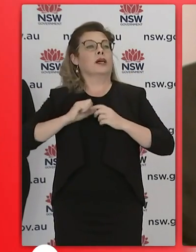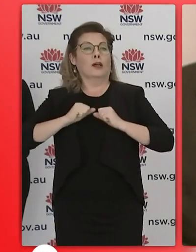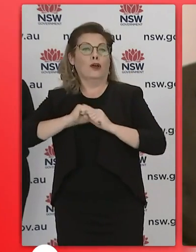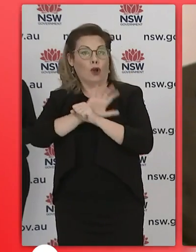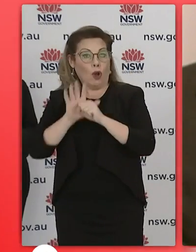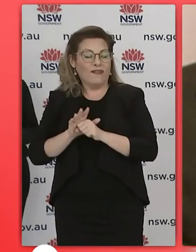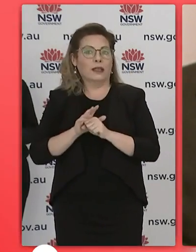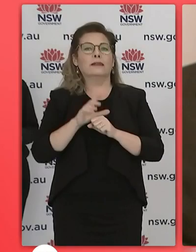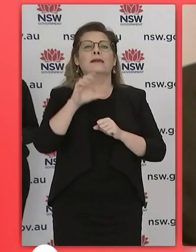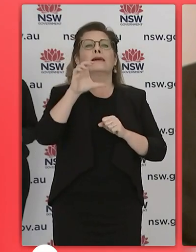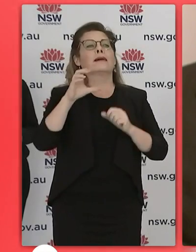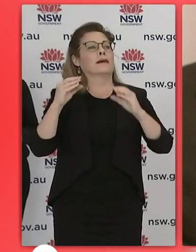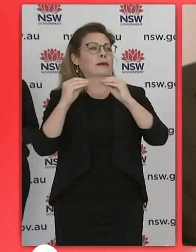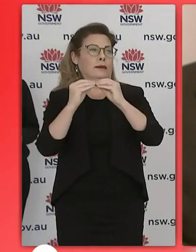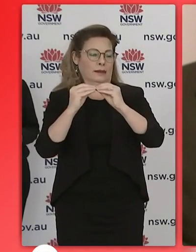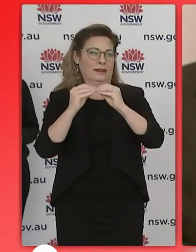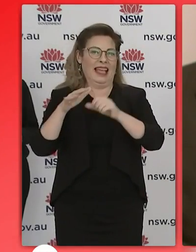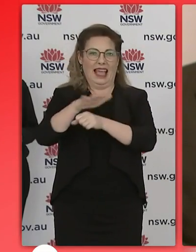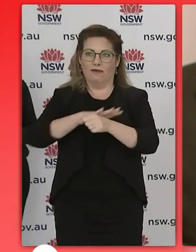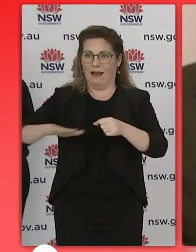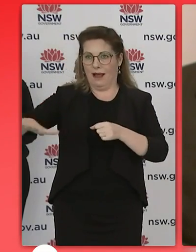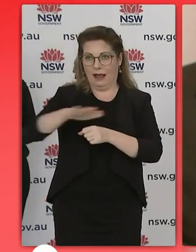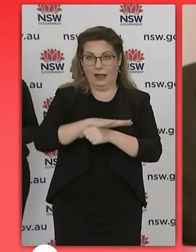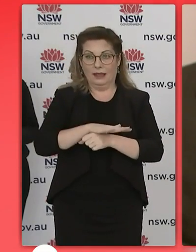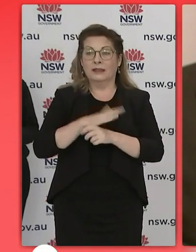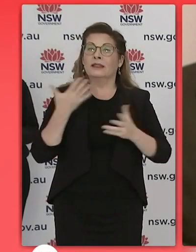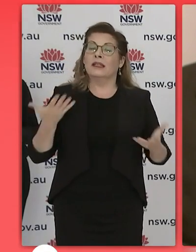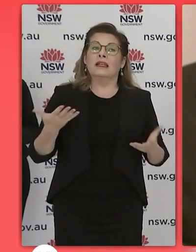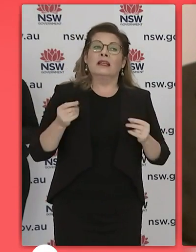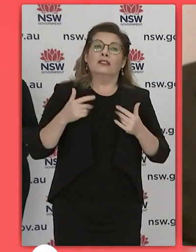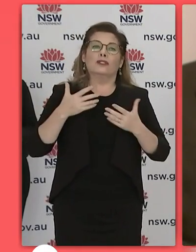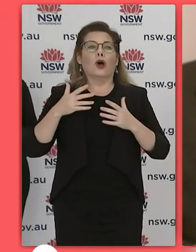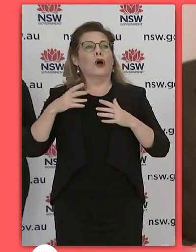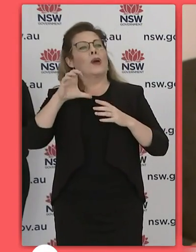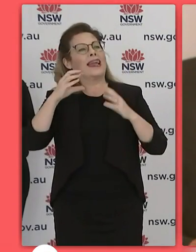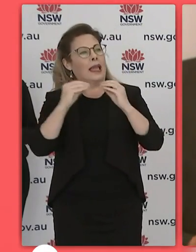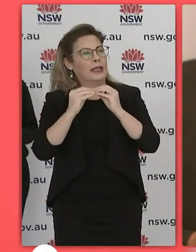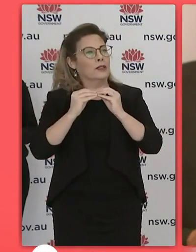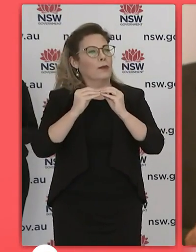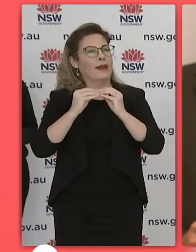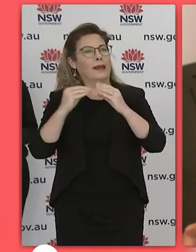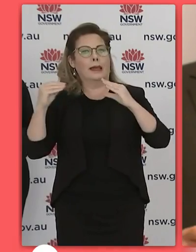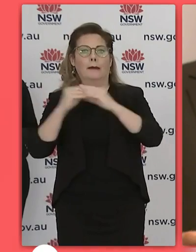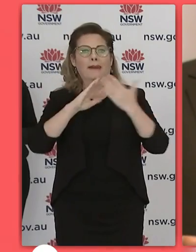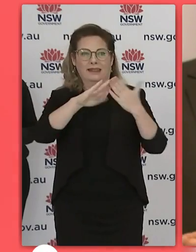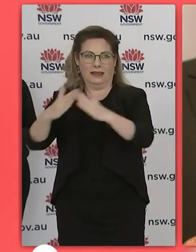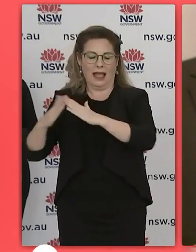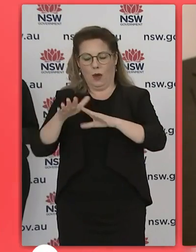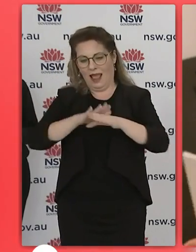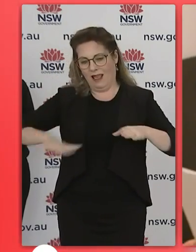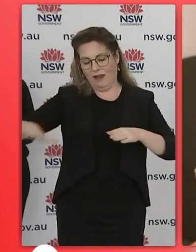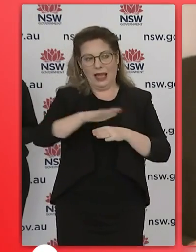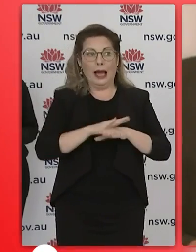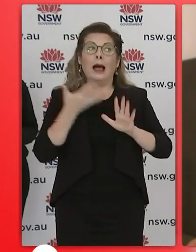really need to be on extra alert there'll be more police on the ground we are seeing too many people frequent certain